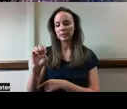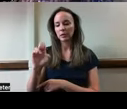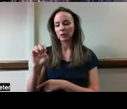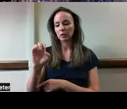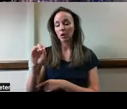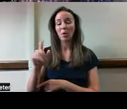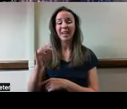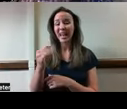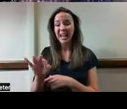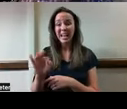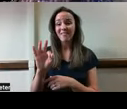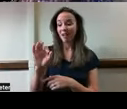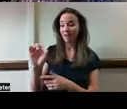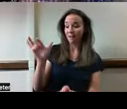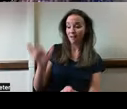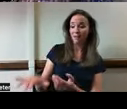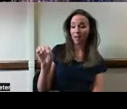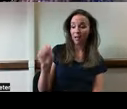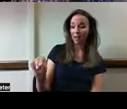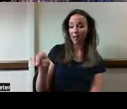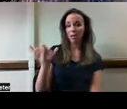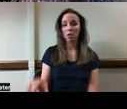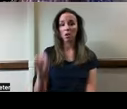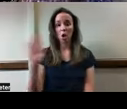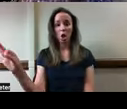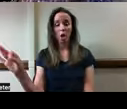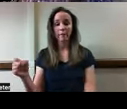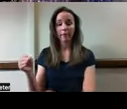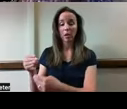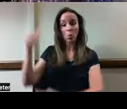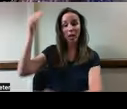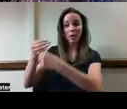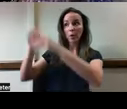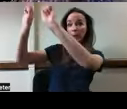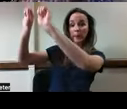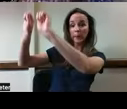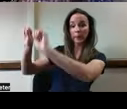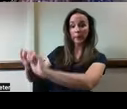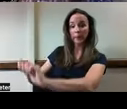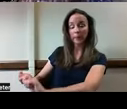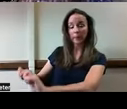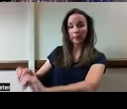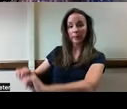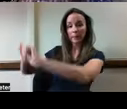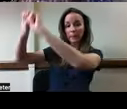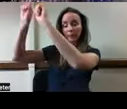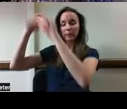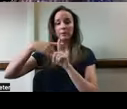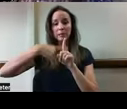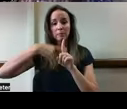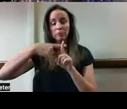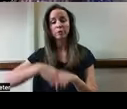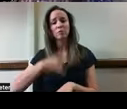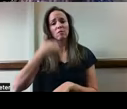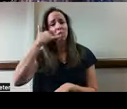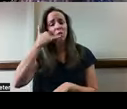like a fan, motorized doors, window shades, your door locks, your thermostat, your phone and your computer, and